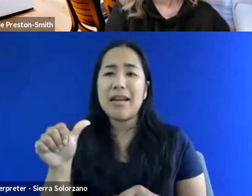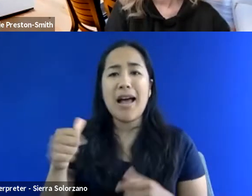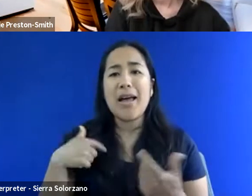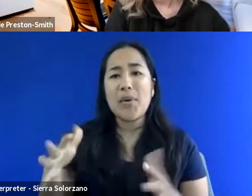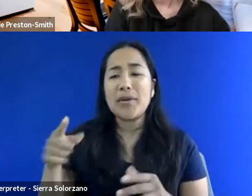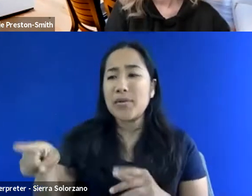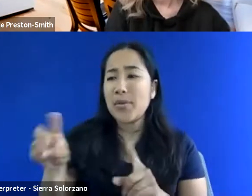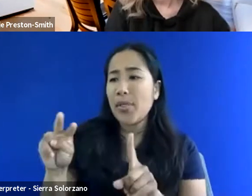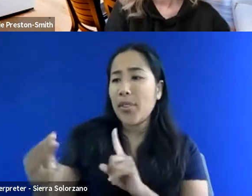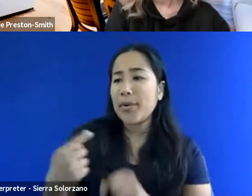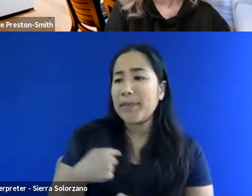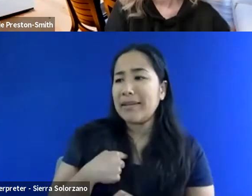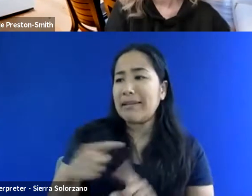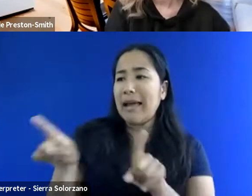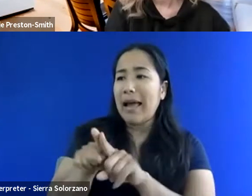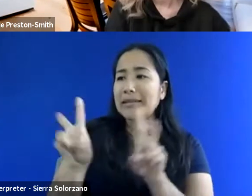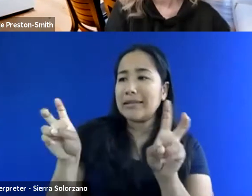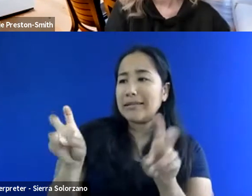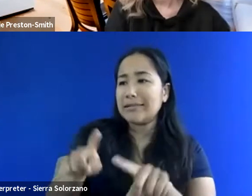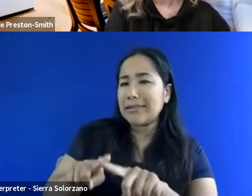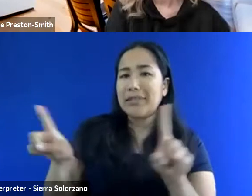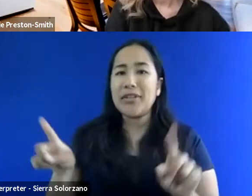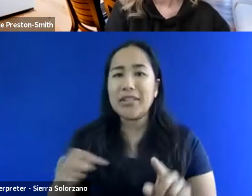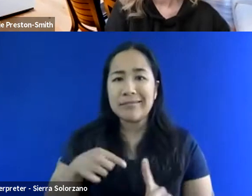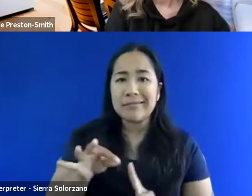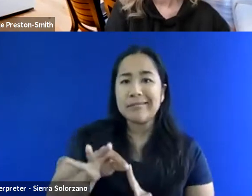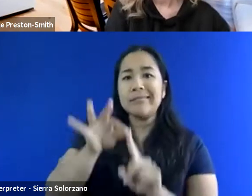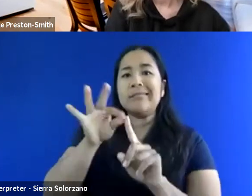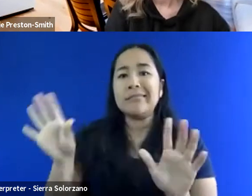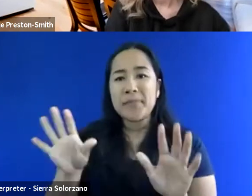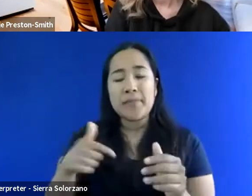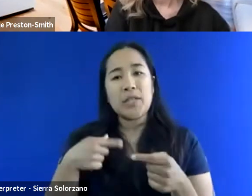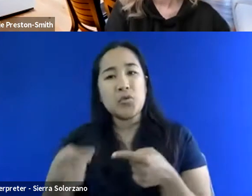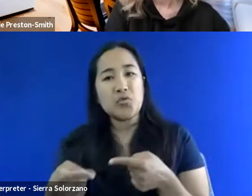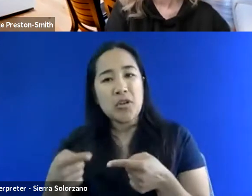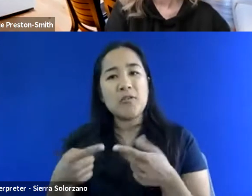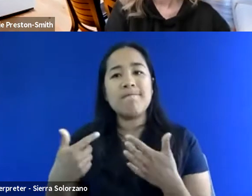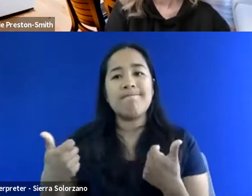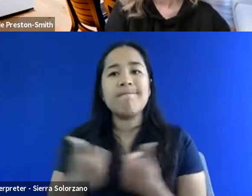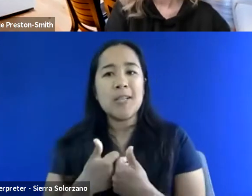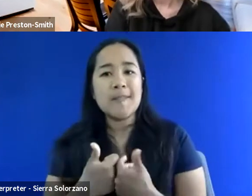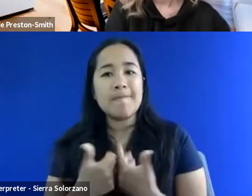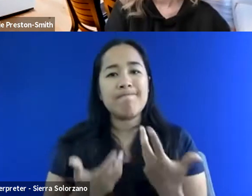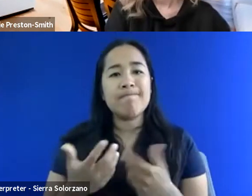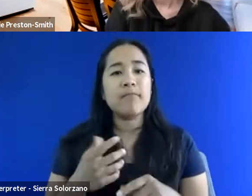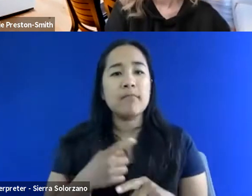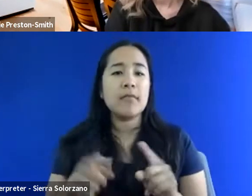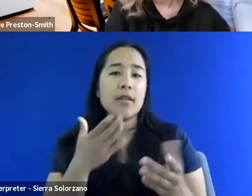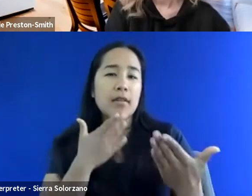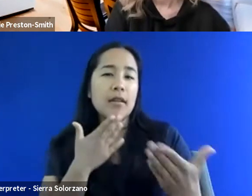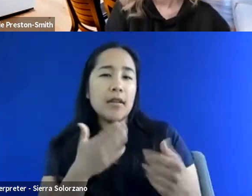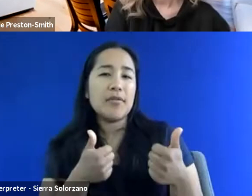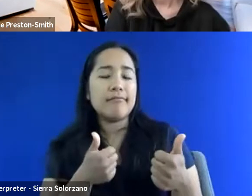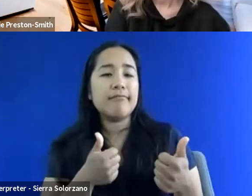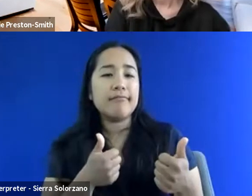I want to make those connections and that's something I'm struggling and working on all the time. So I don't know. I appreciate this, um,